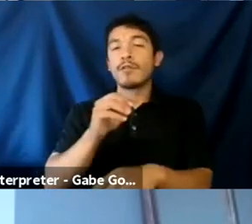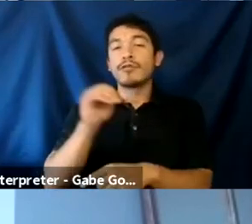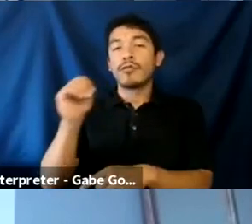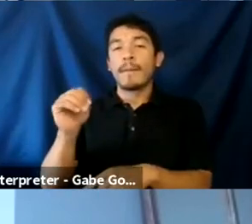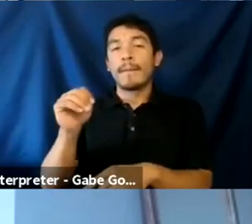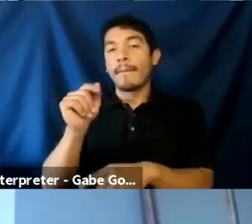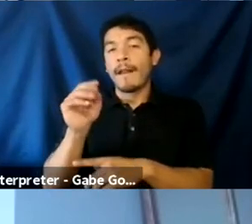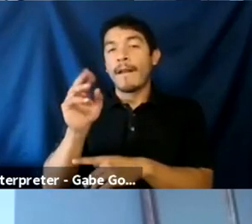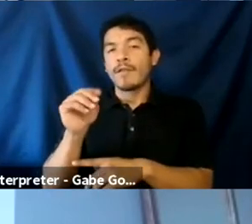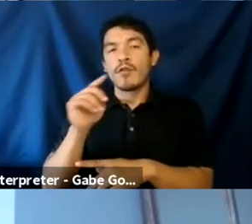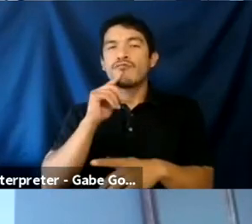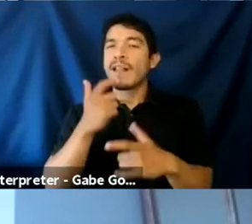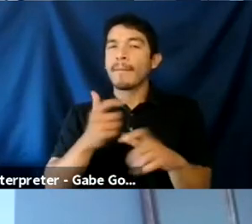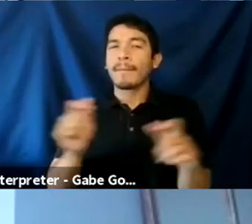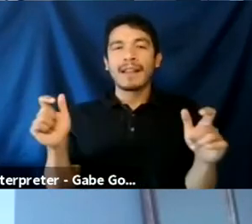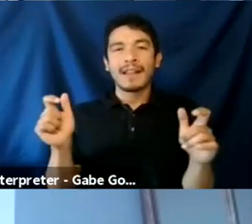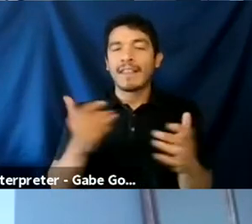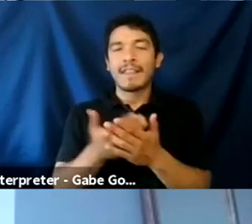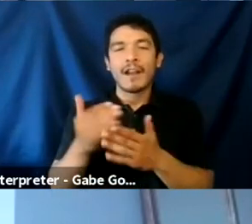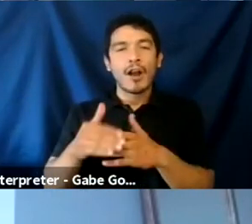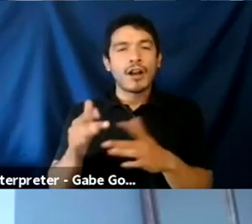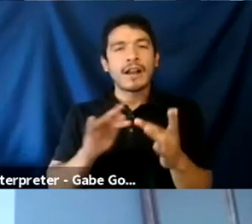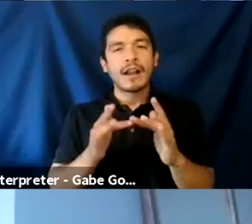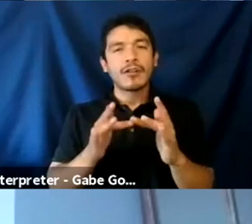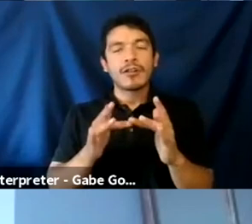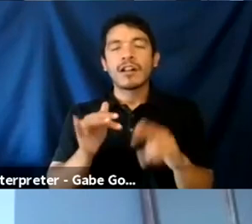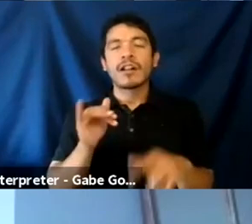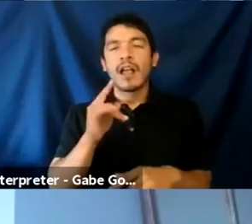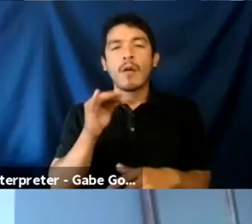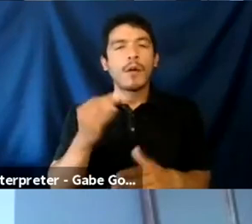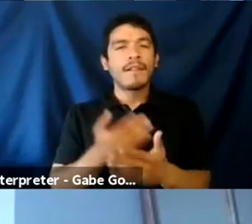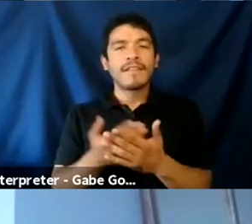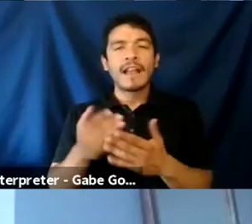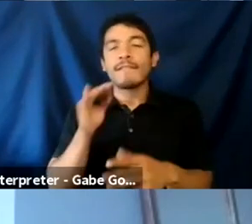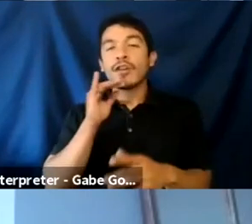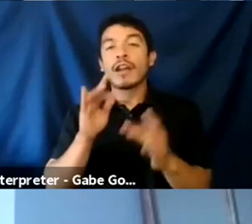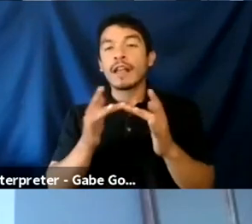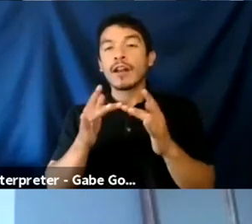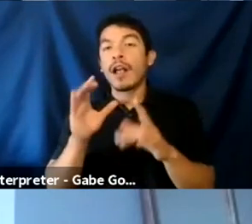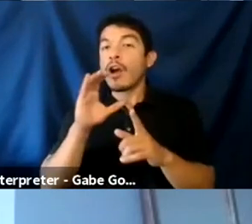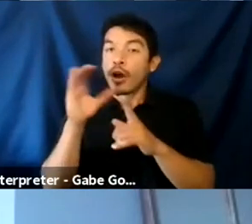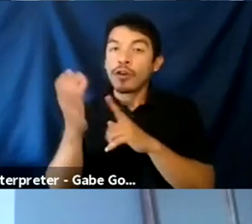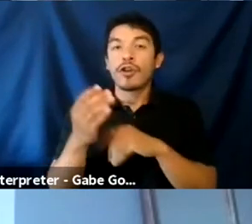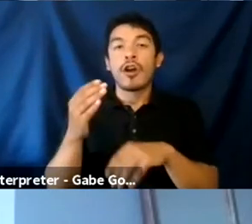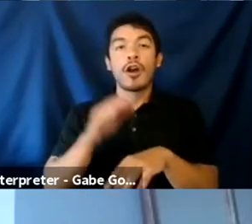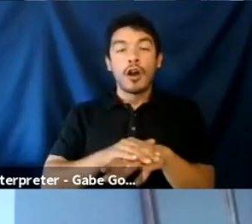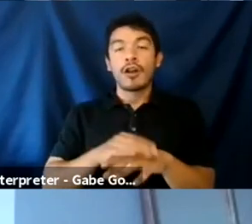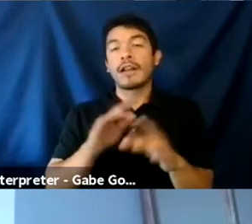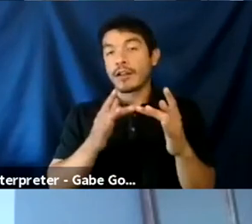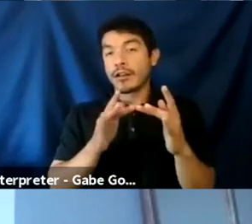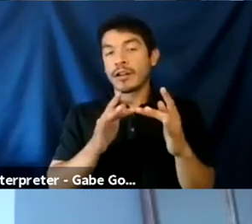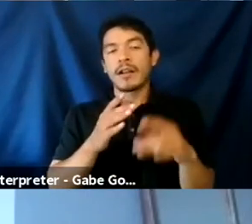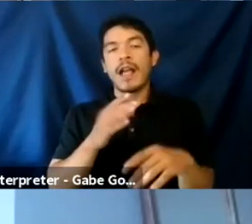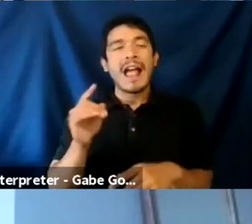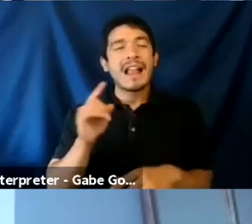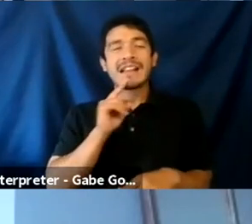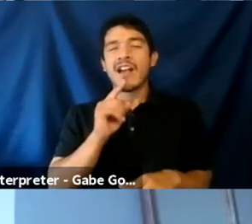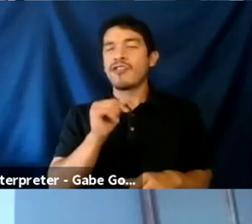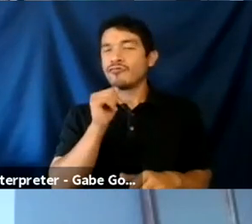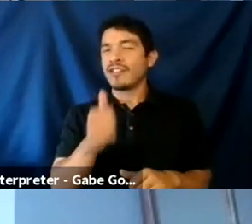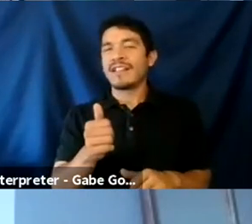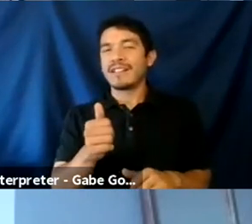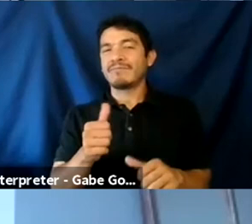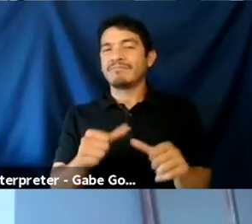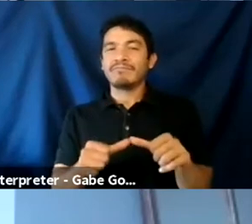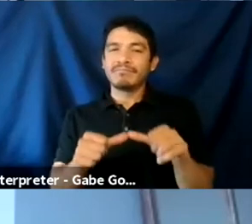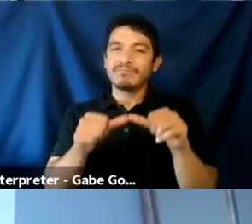websites on the internet with like that, you know, is one of the engines of internet culture online and, you know, like not really follow through on it. And I know Twitch